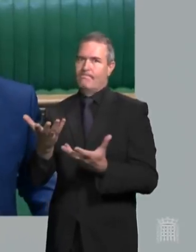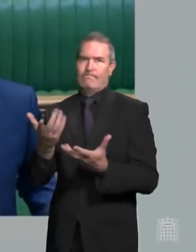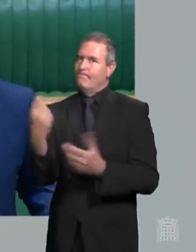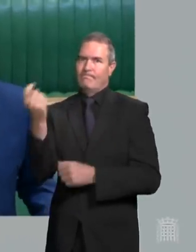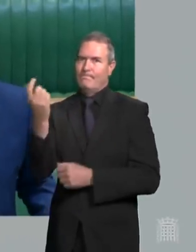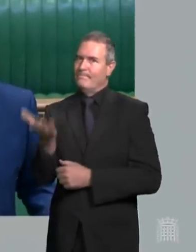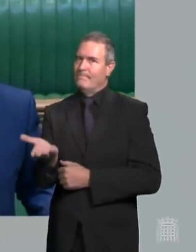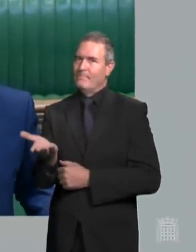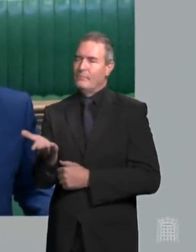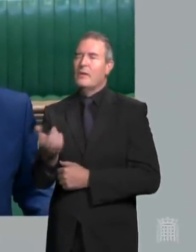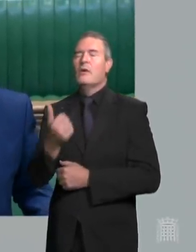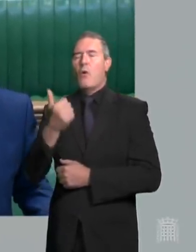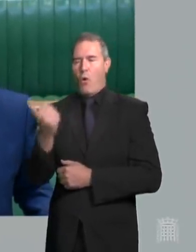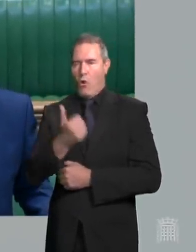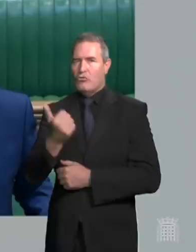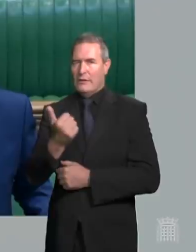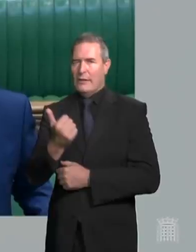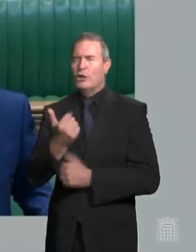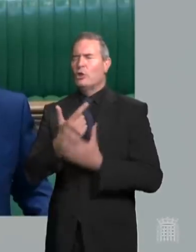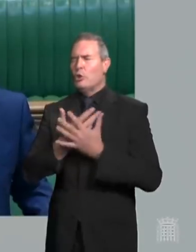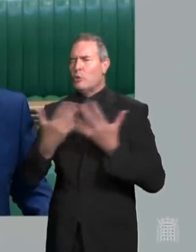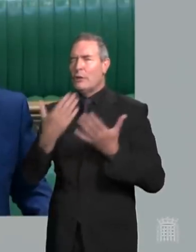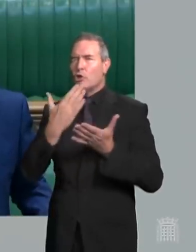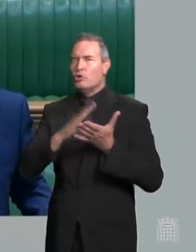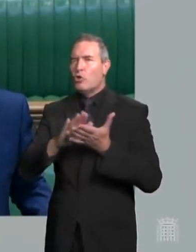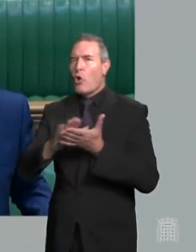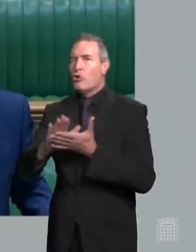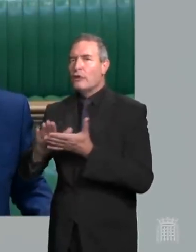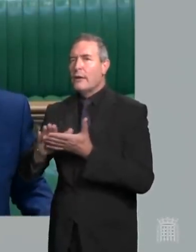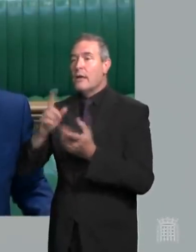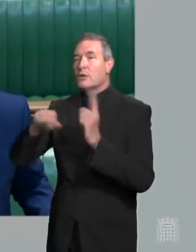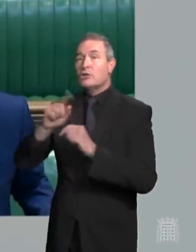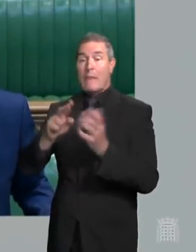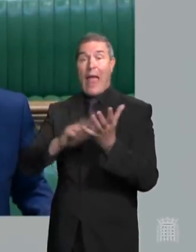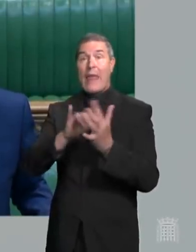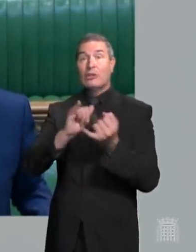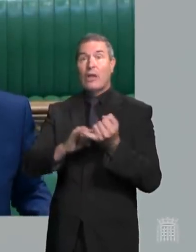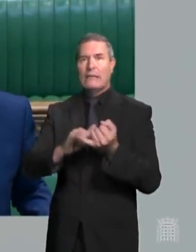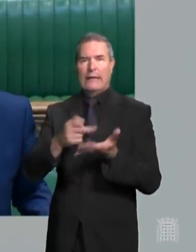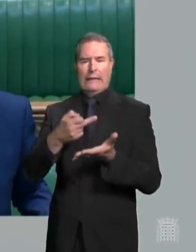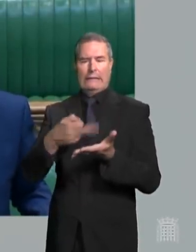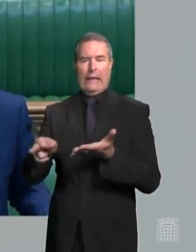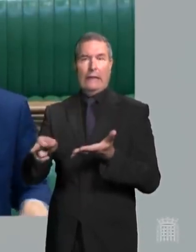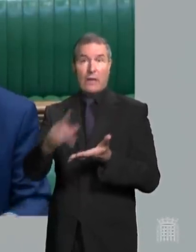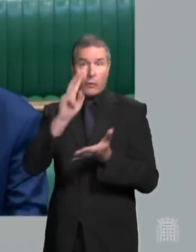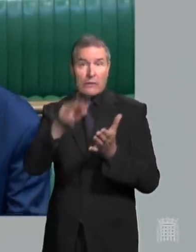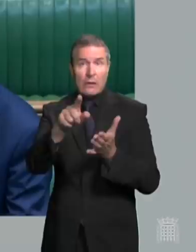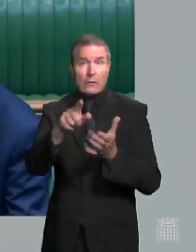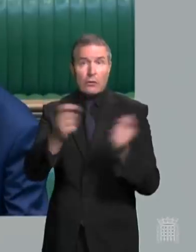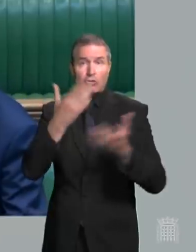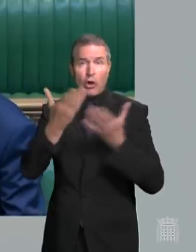Prime Minister, there are already too many stories of people deleting the NHS app. He must have seen those stories.